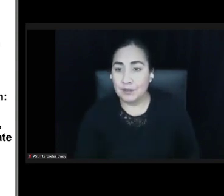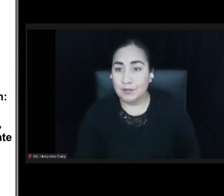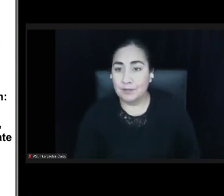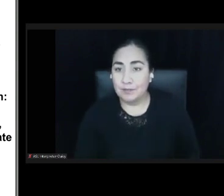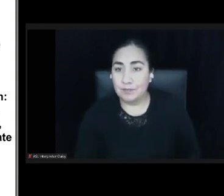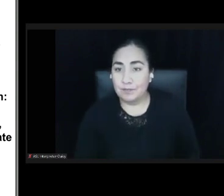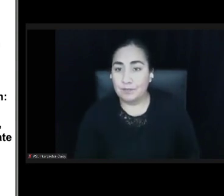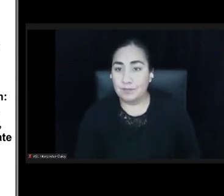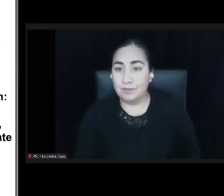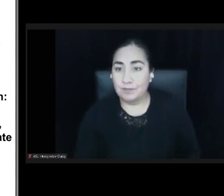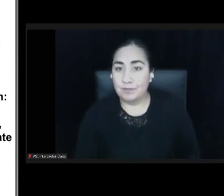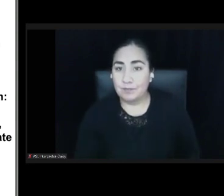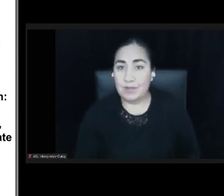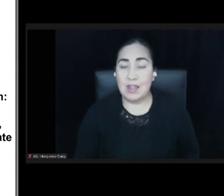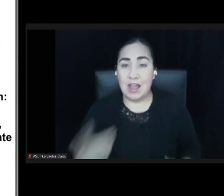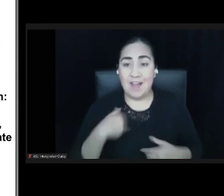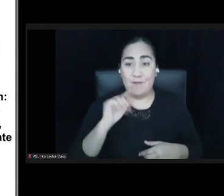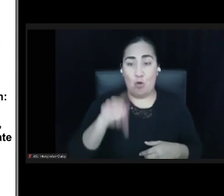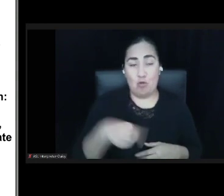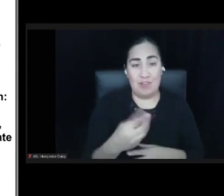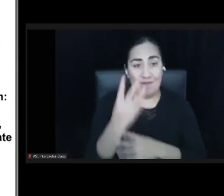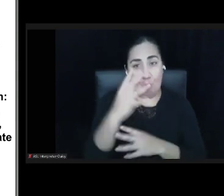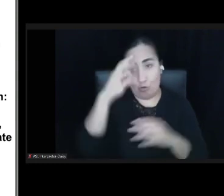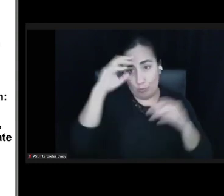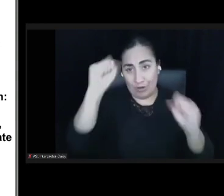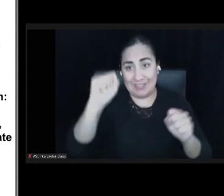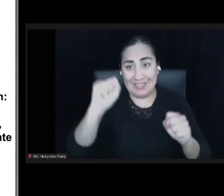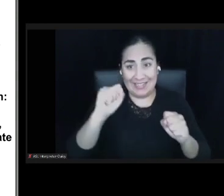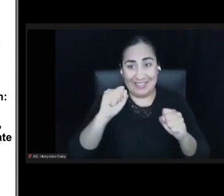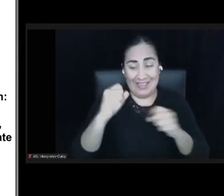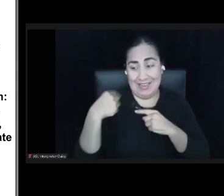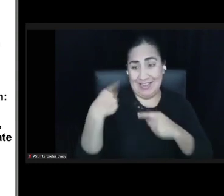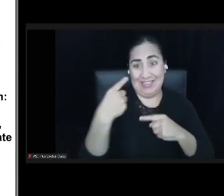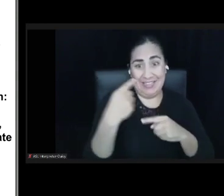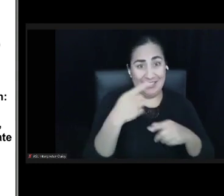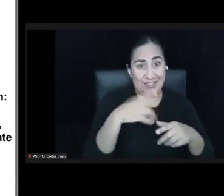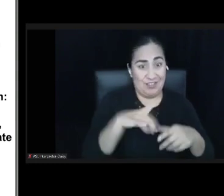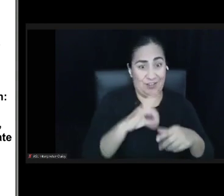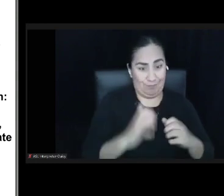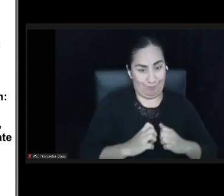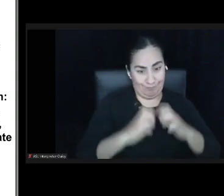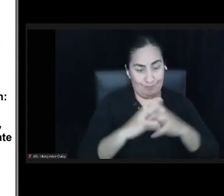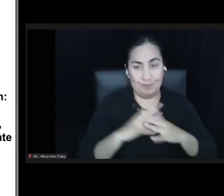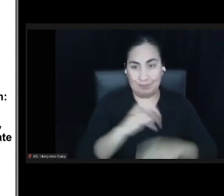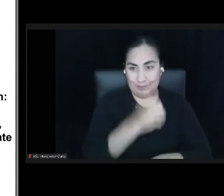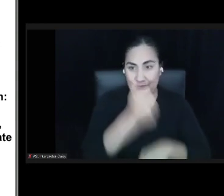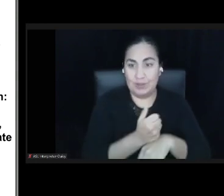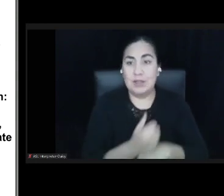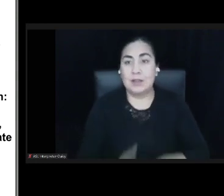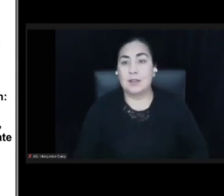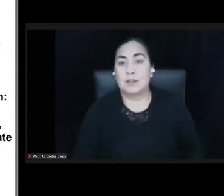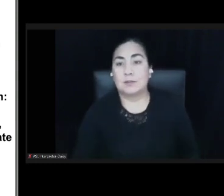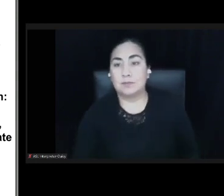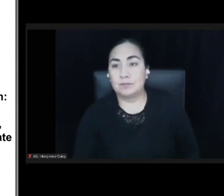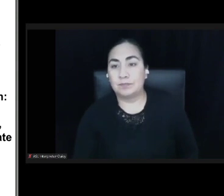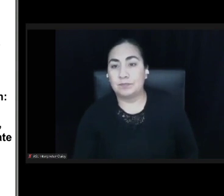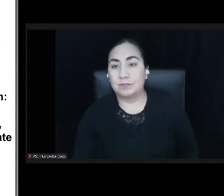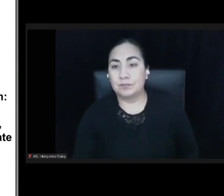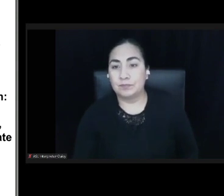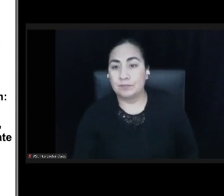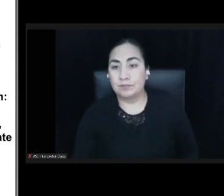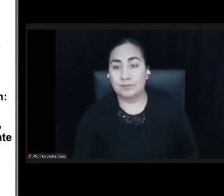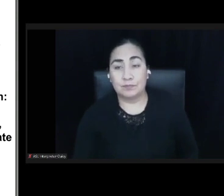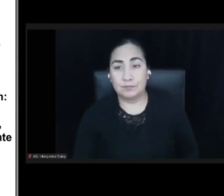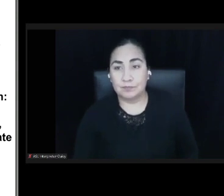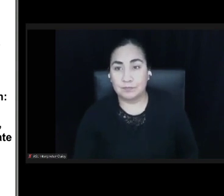and has evolved over time to meet the needs of the kind. The foundation has done a lot of